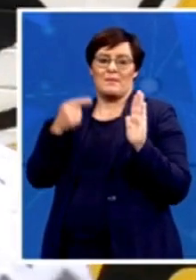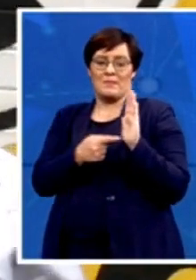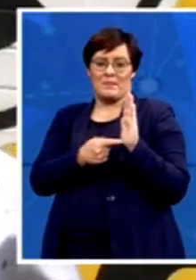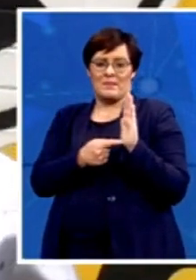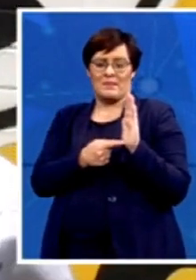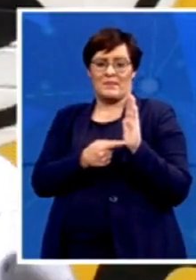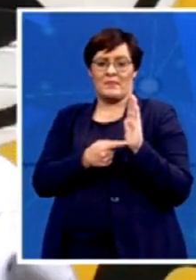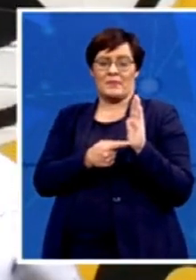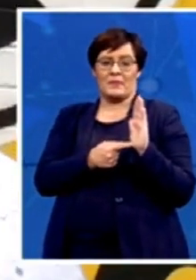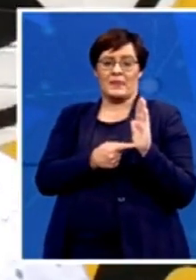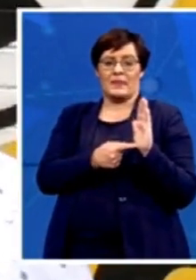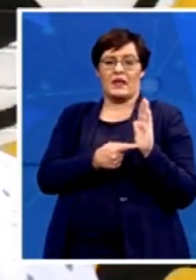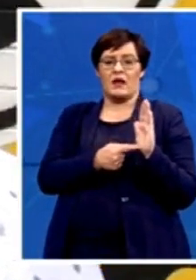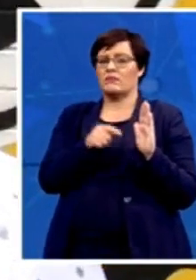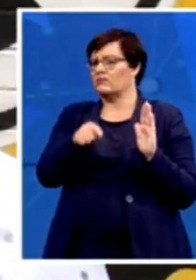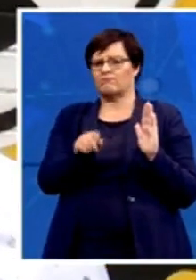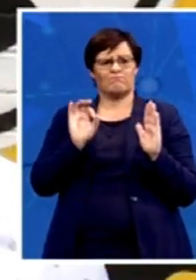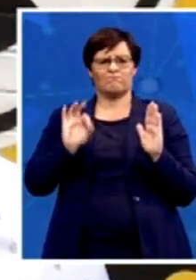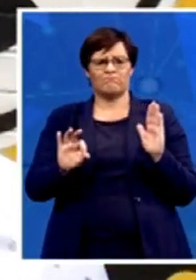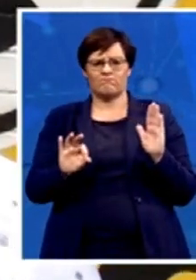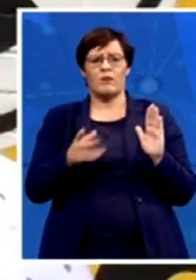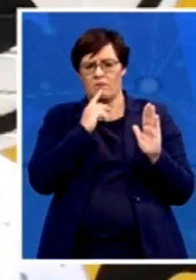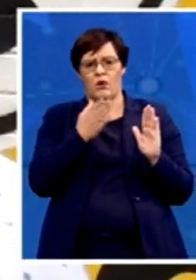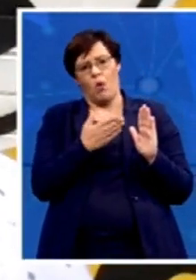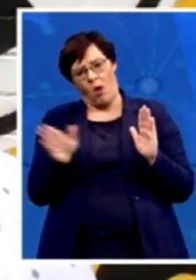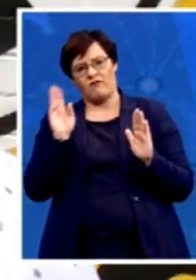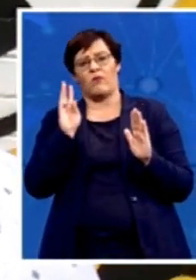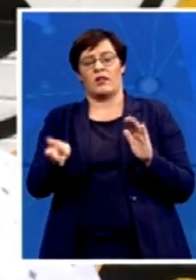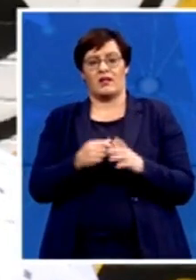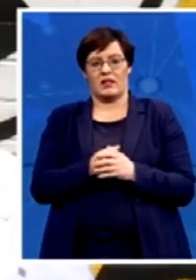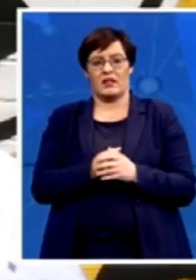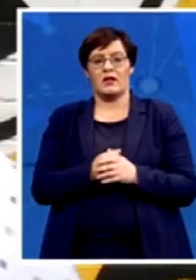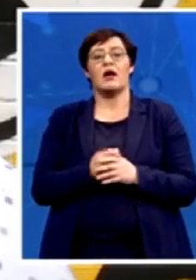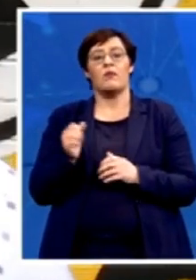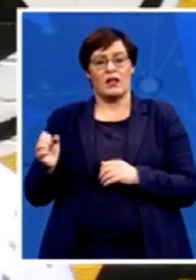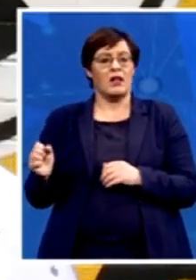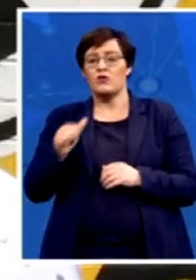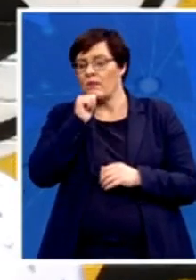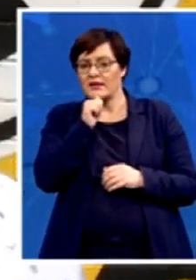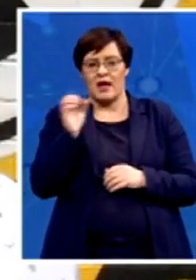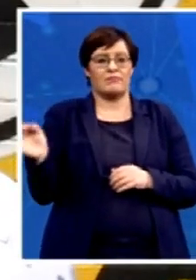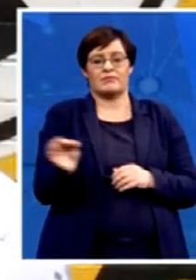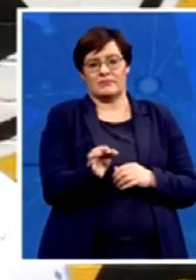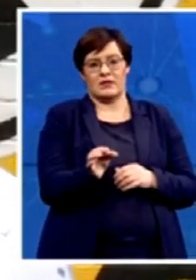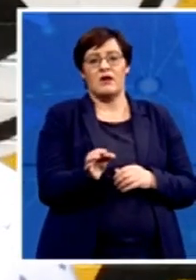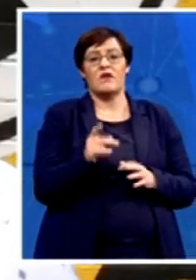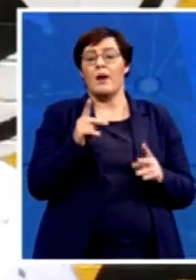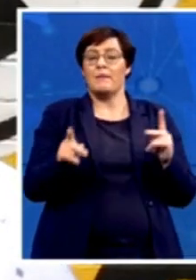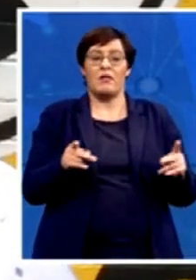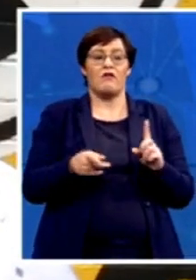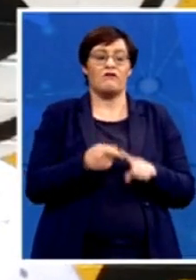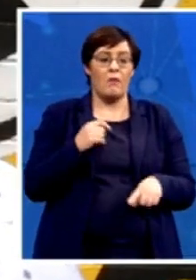a proper way, they are going to be removed. And the people who have put them, irrespective of whether the people from the branch, the region or the province,